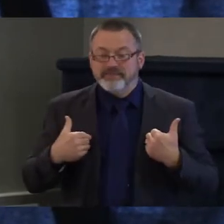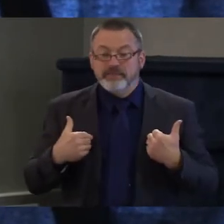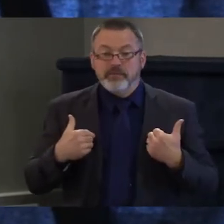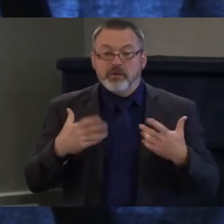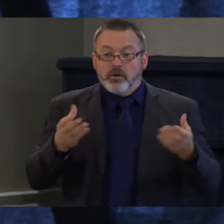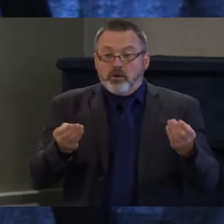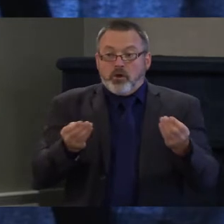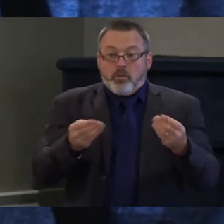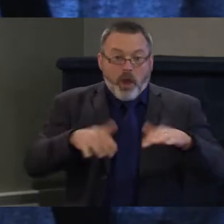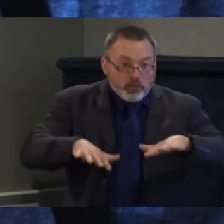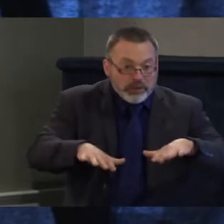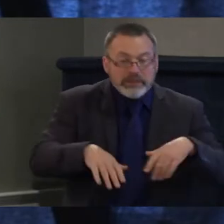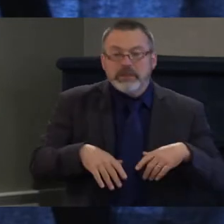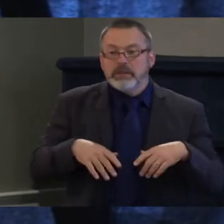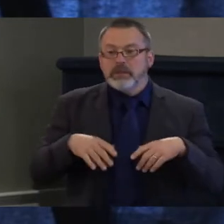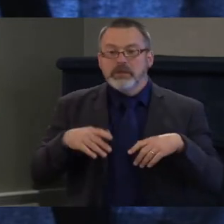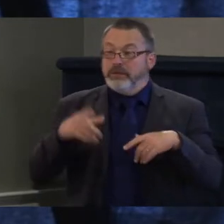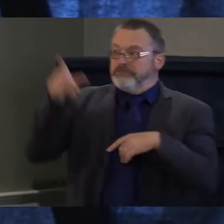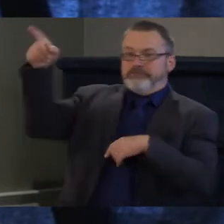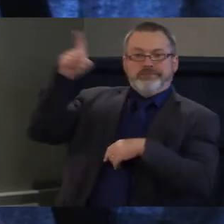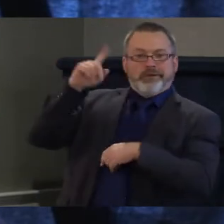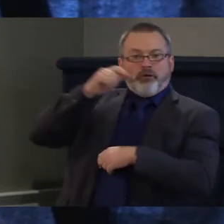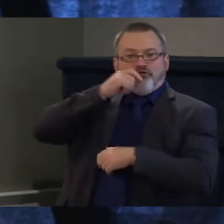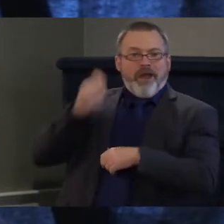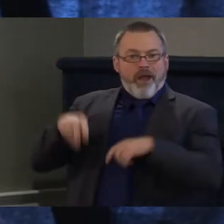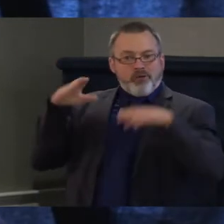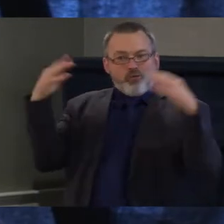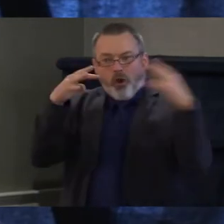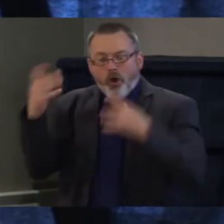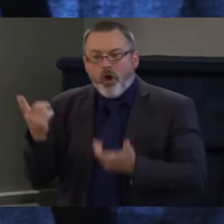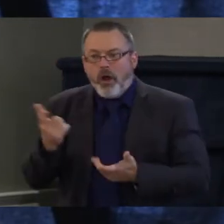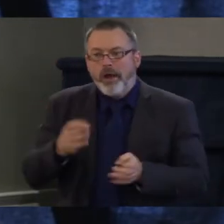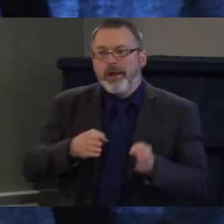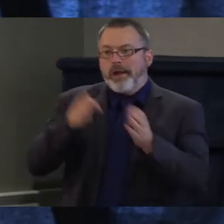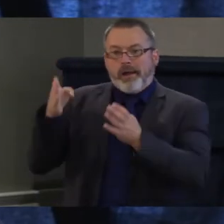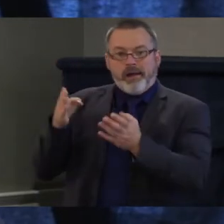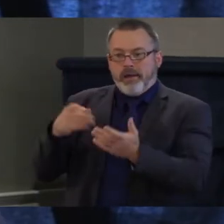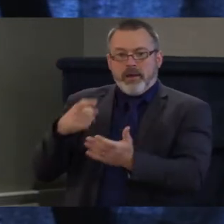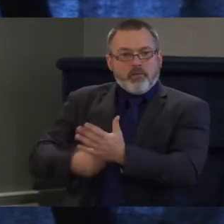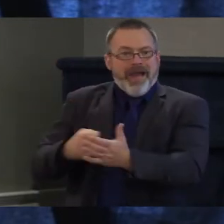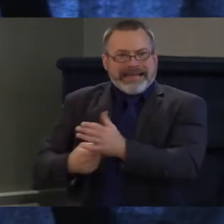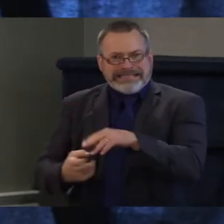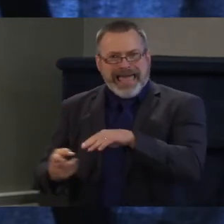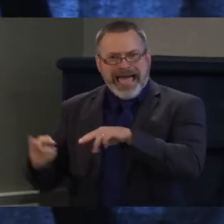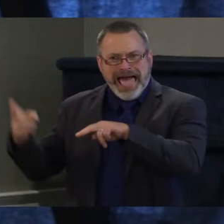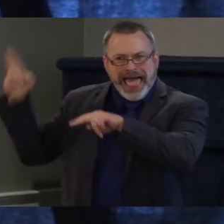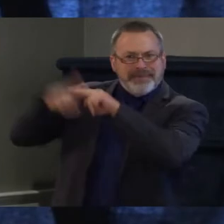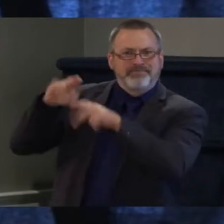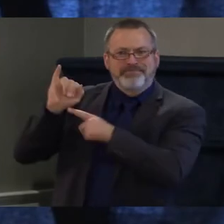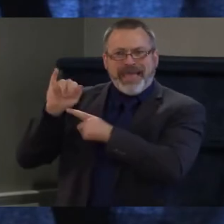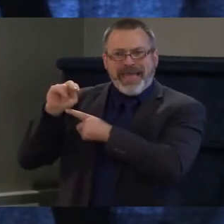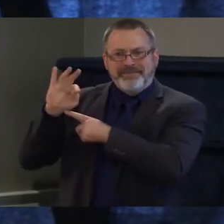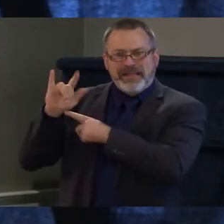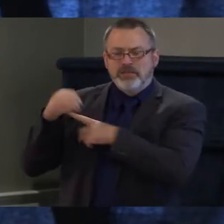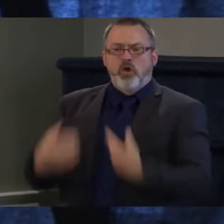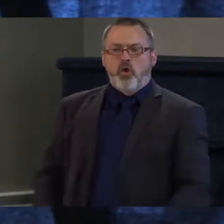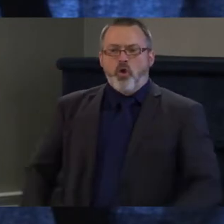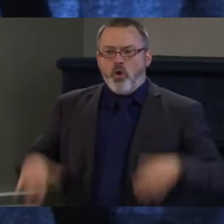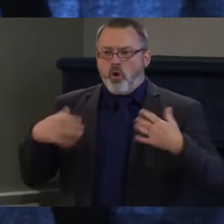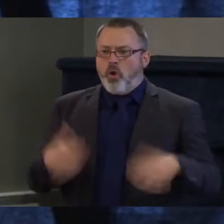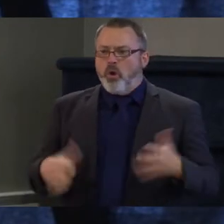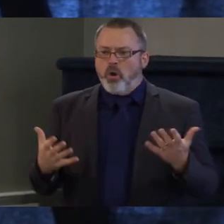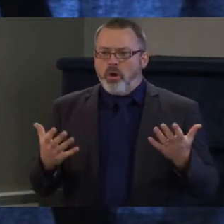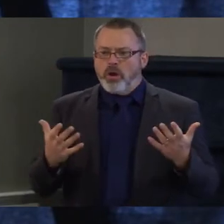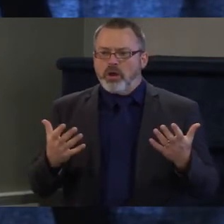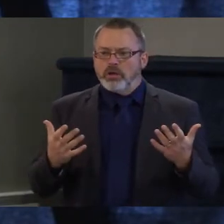in Ukraine right now that's impacting prices of goods. I mention it because there's another factor that is impacting